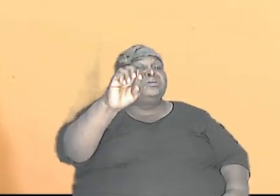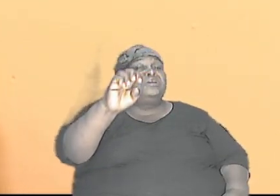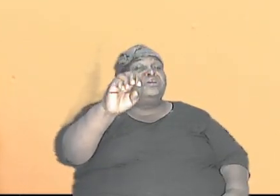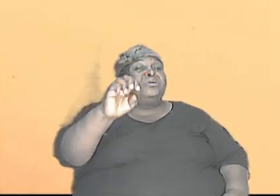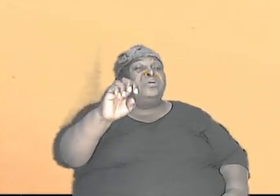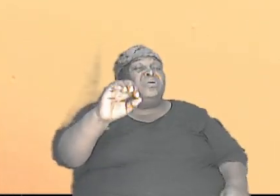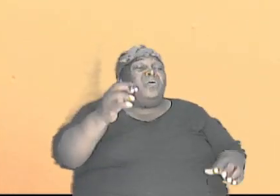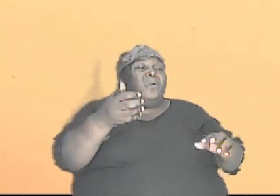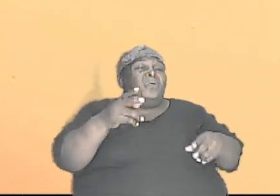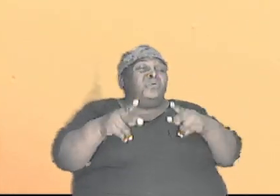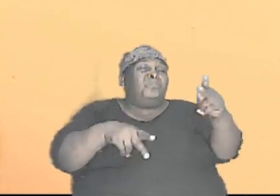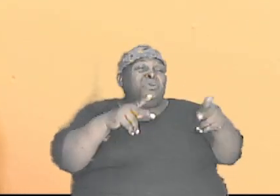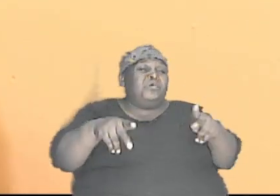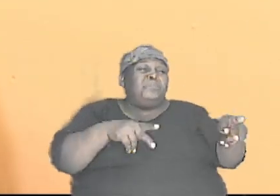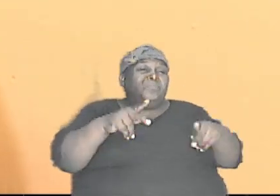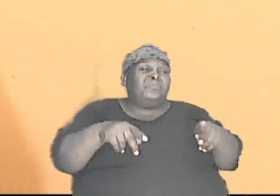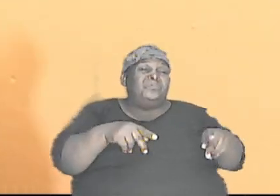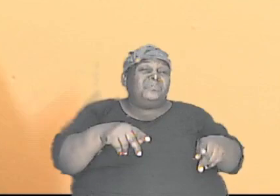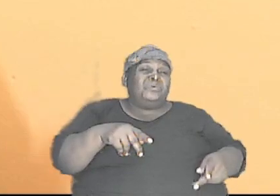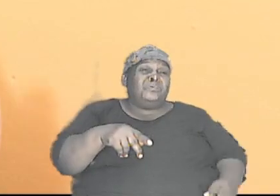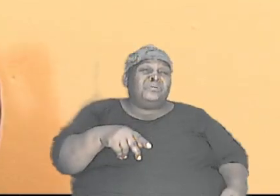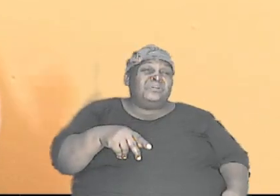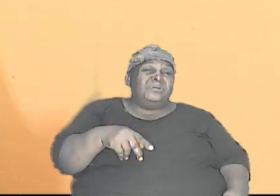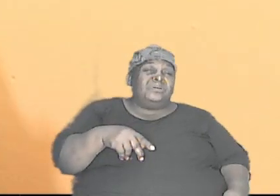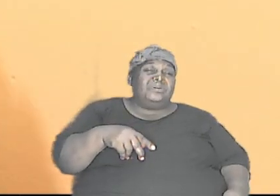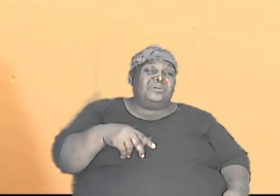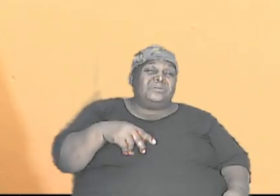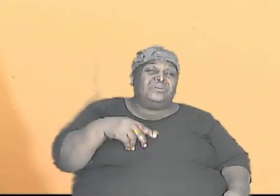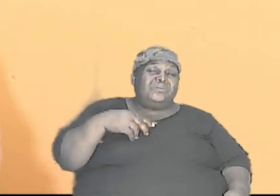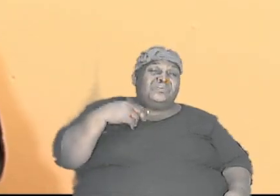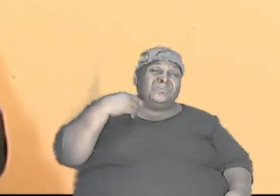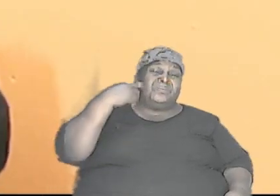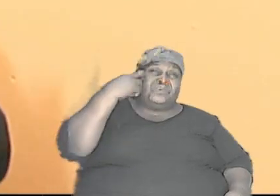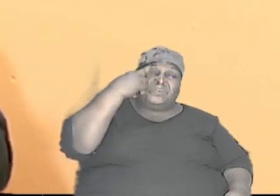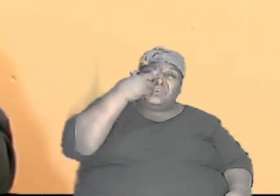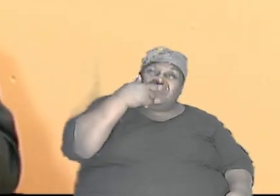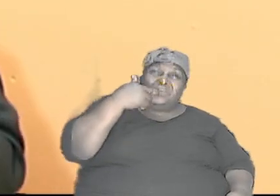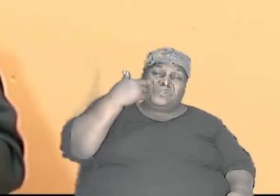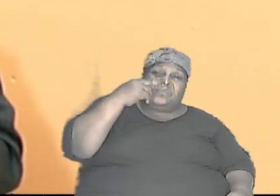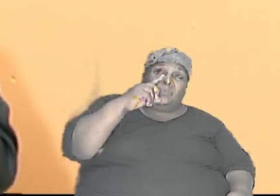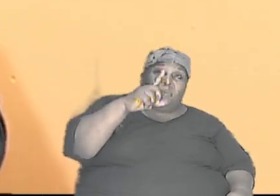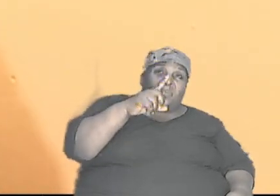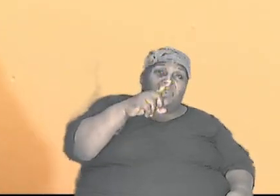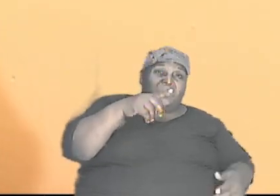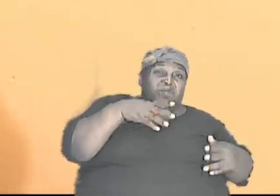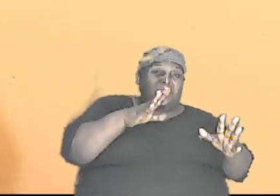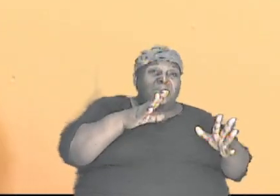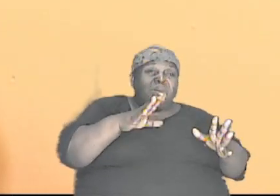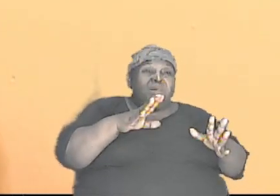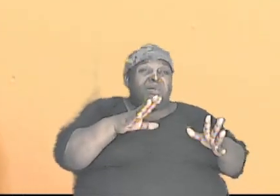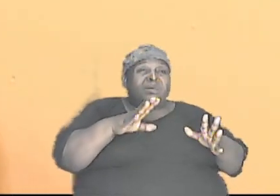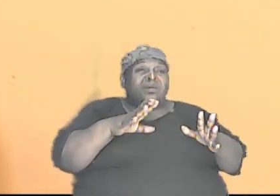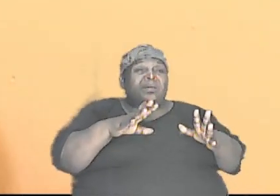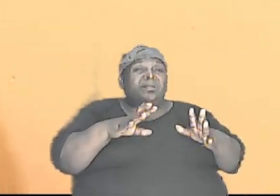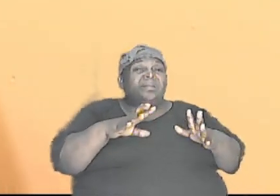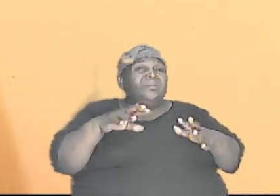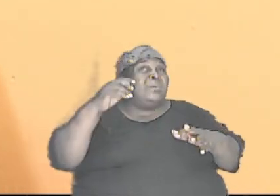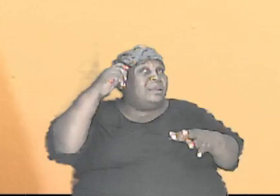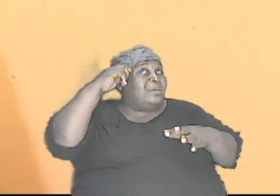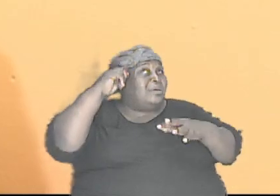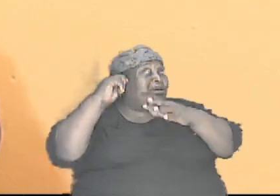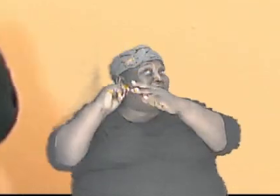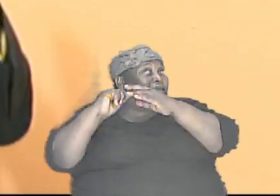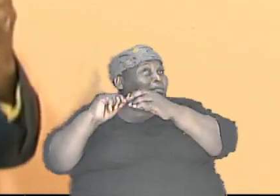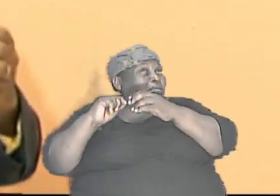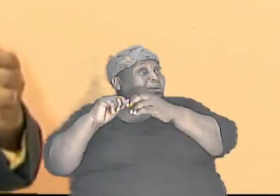way or look other way etc etc the combination of genes can cause a hair to be one way